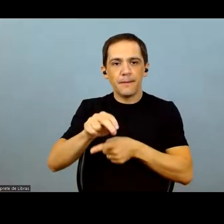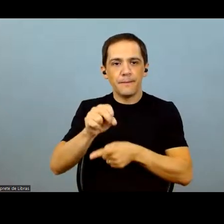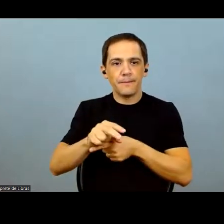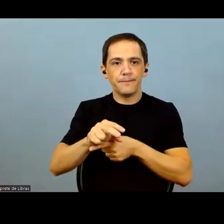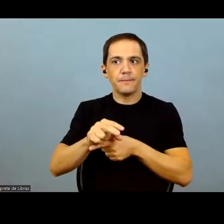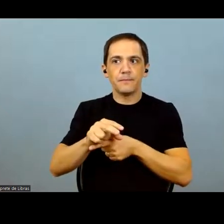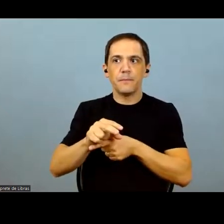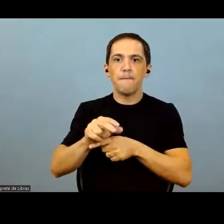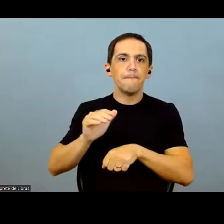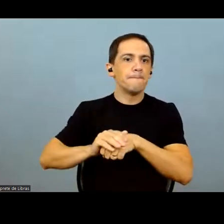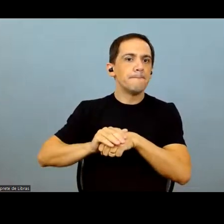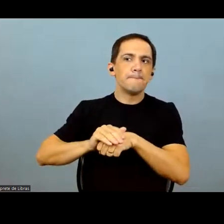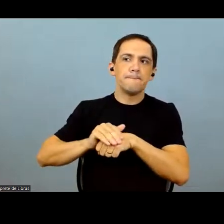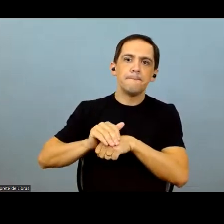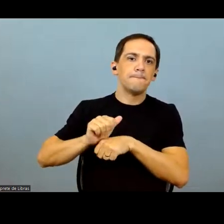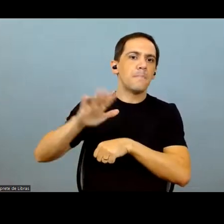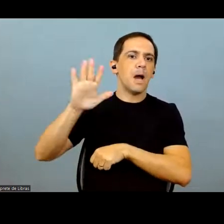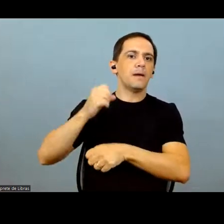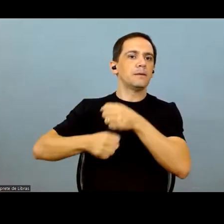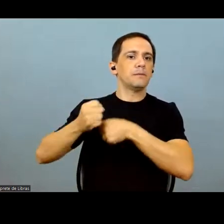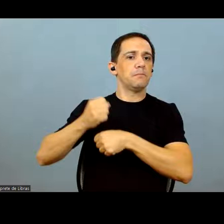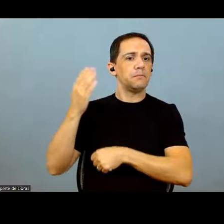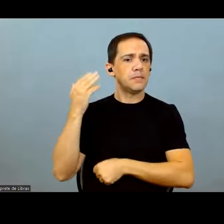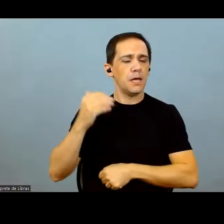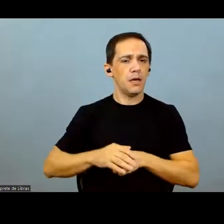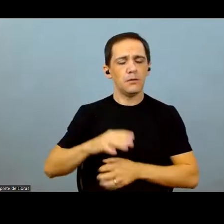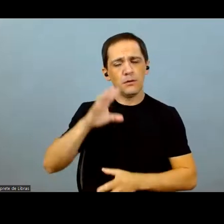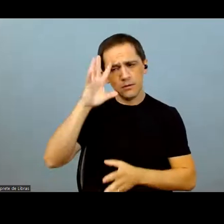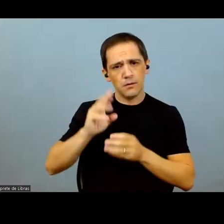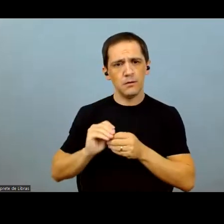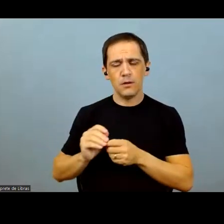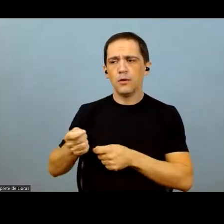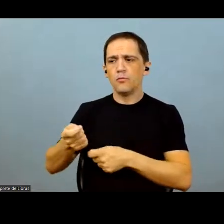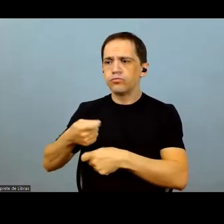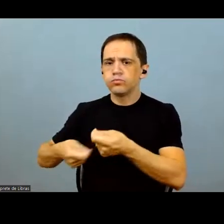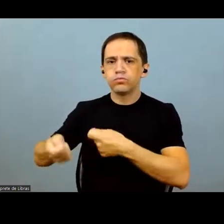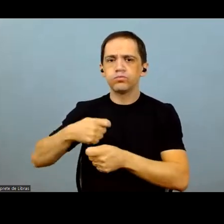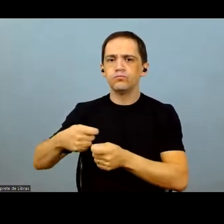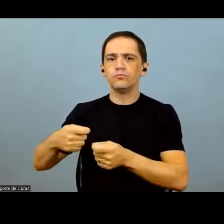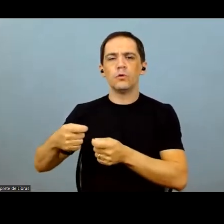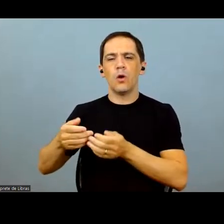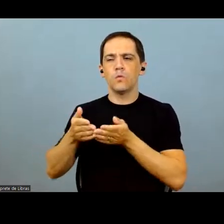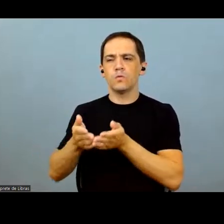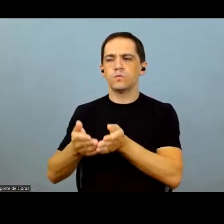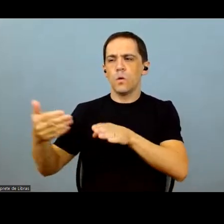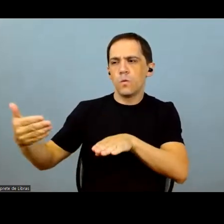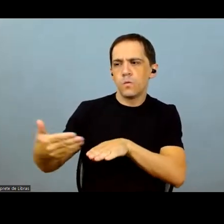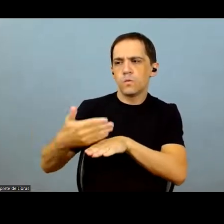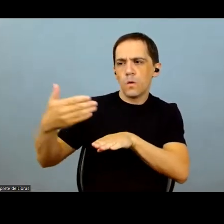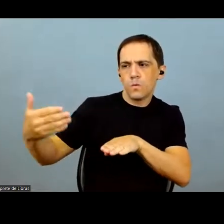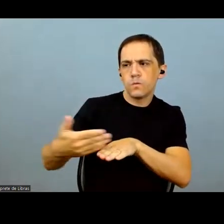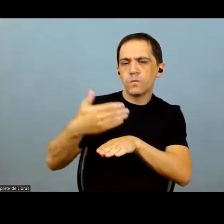fertilizer higher than last year. So there is a market. So Ships